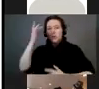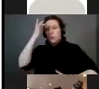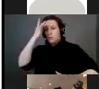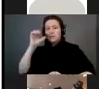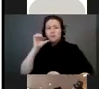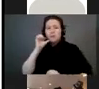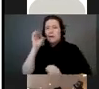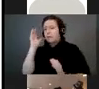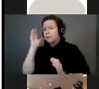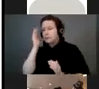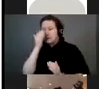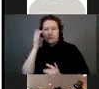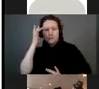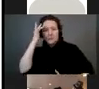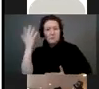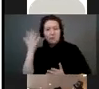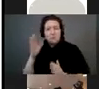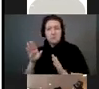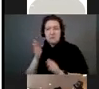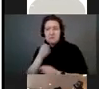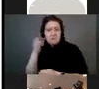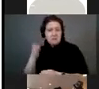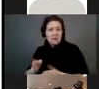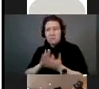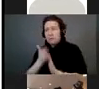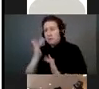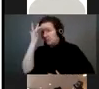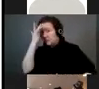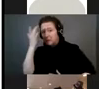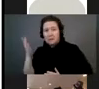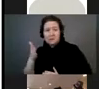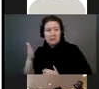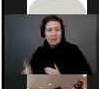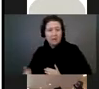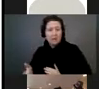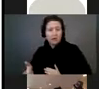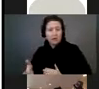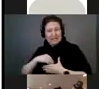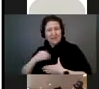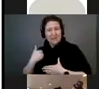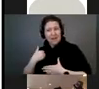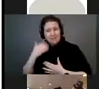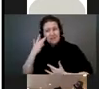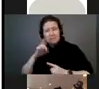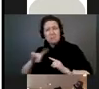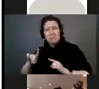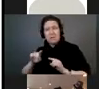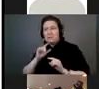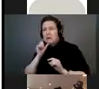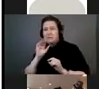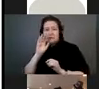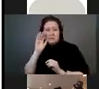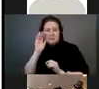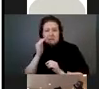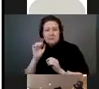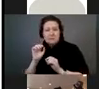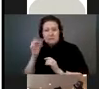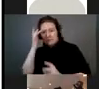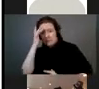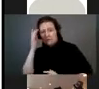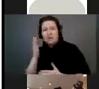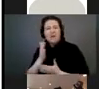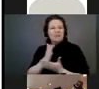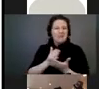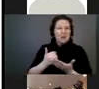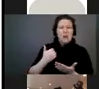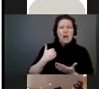And they may never develop symptoms at all. And then some infants are going to be born with obvious symptoms. Maybe they'll